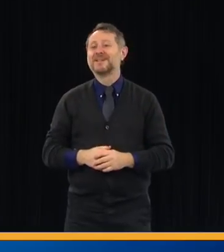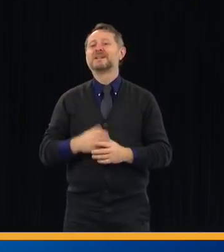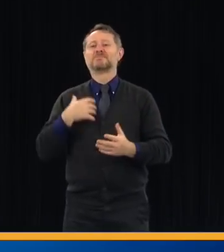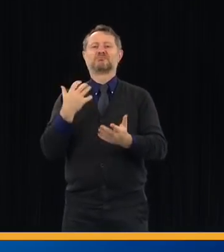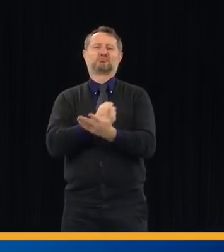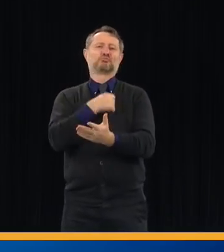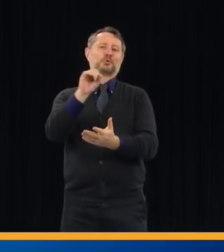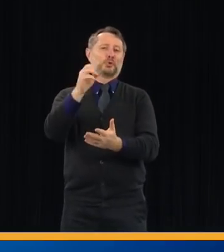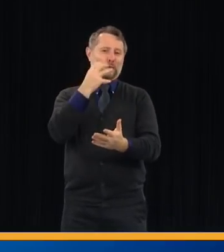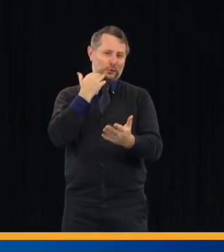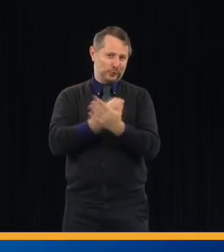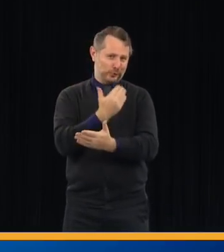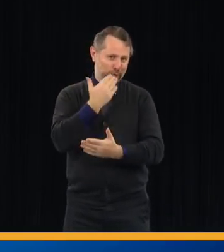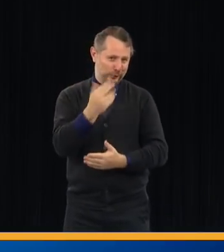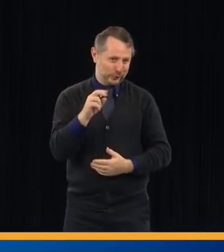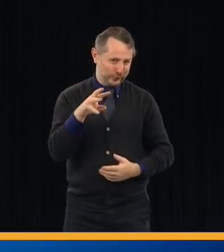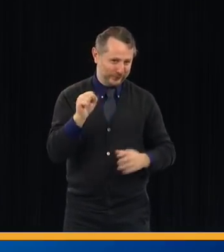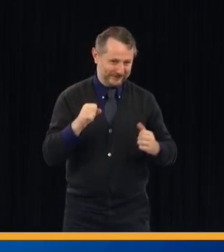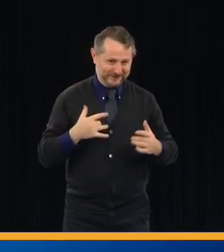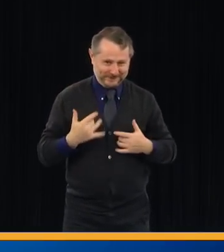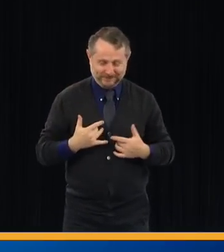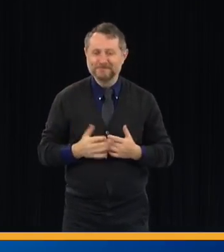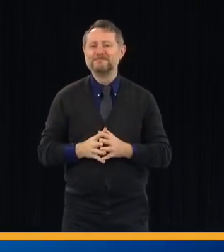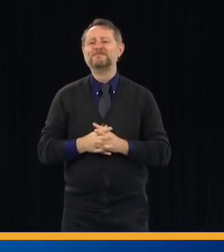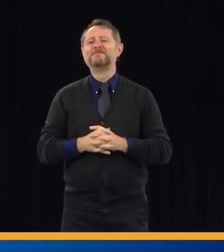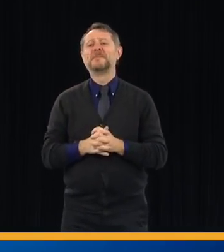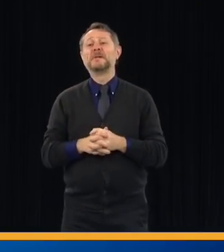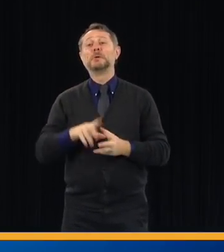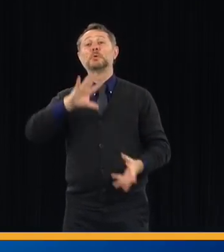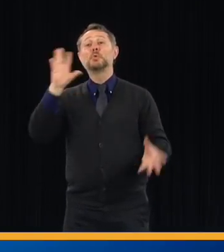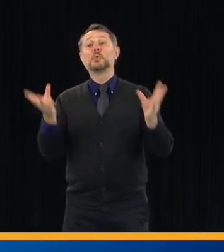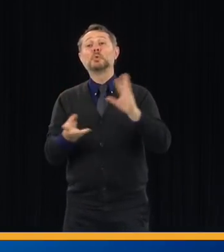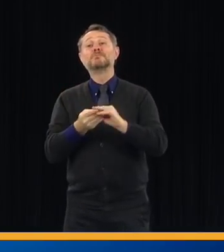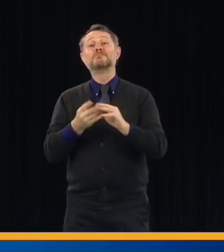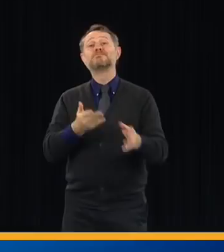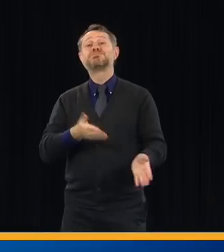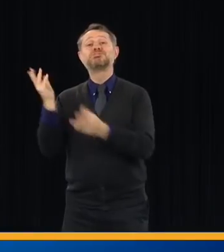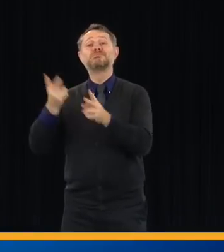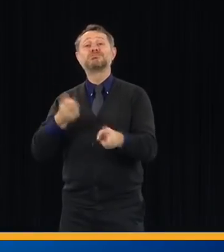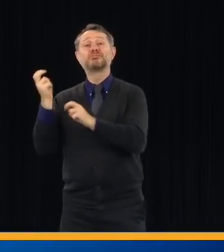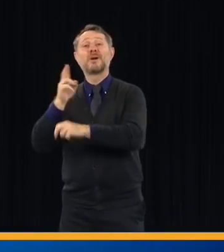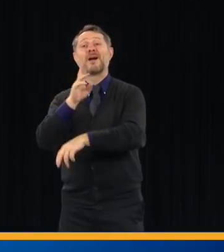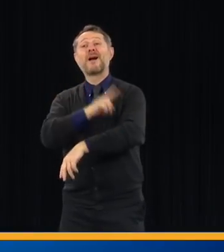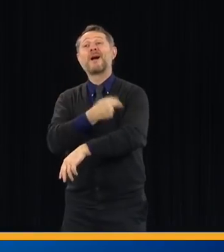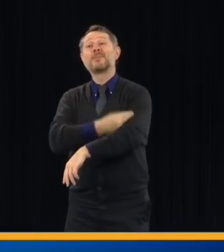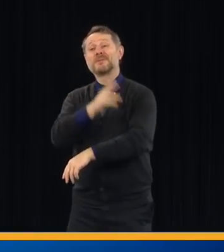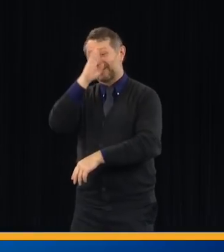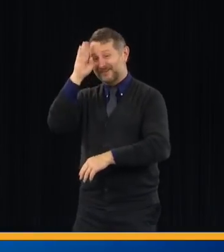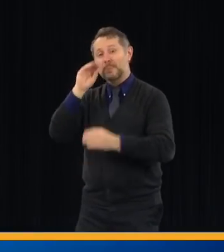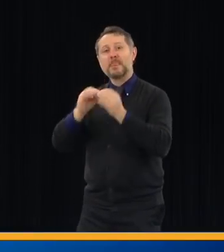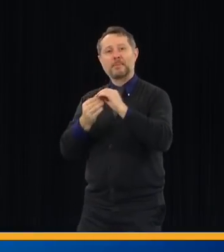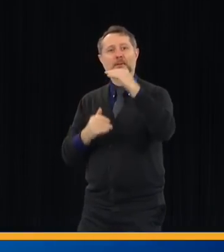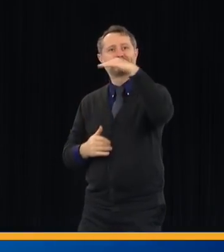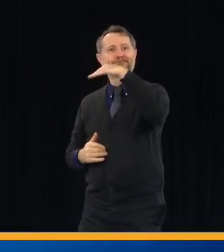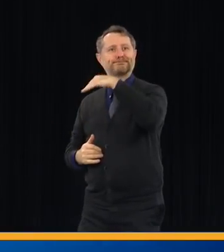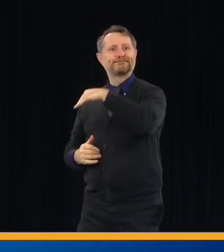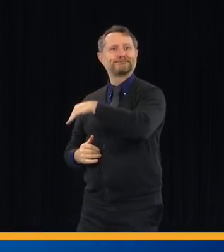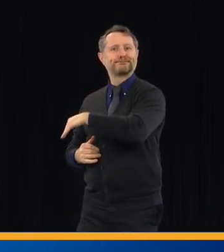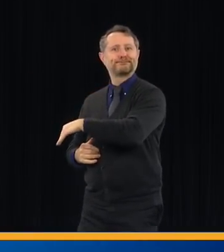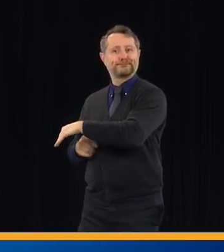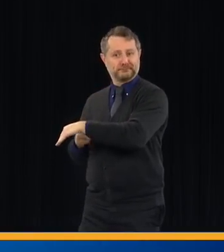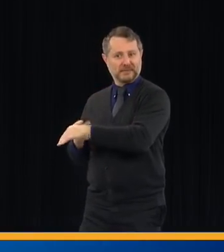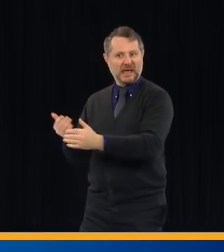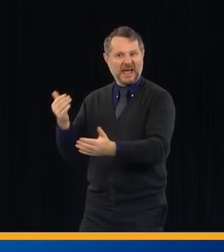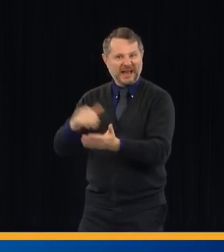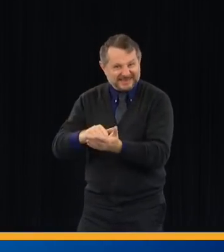knows. Change in total number of hospitalizations is down again.